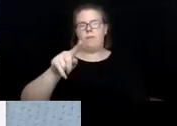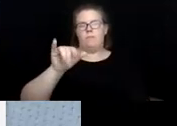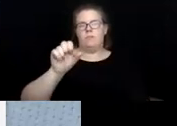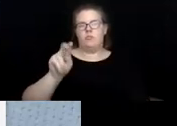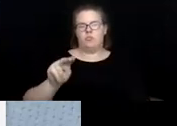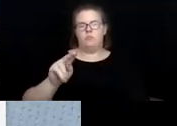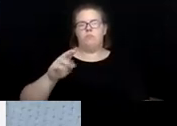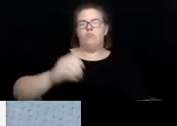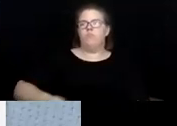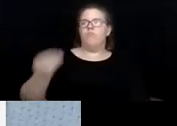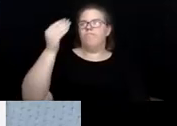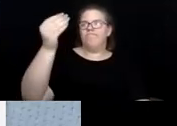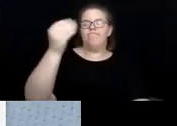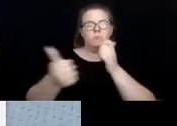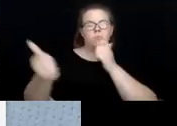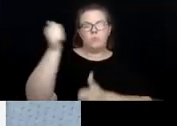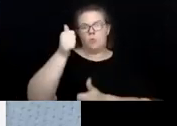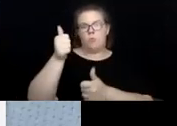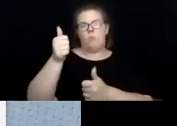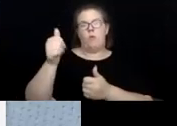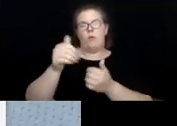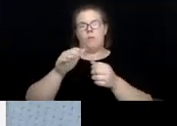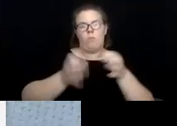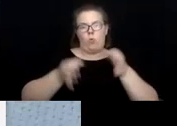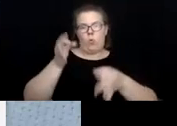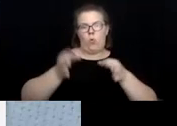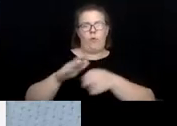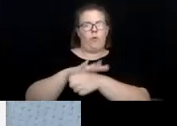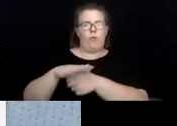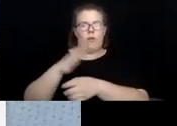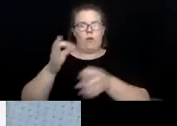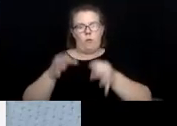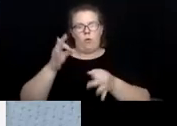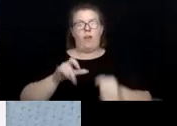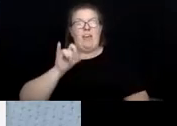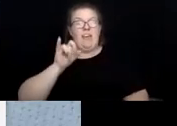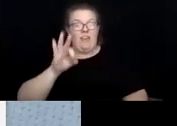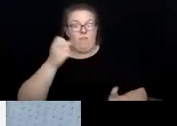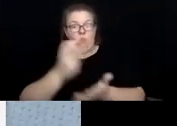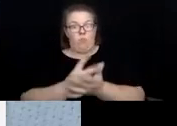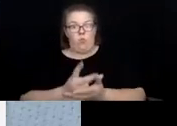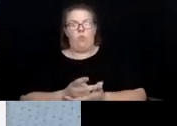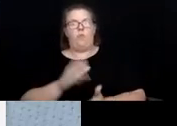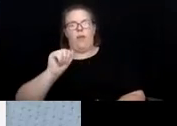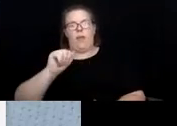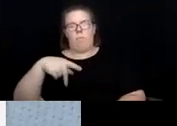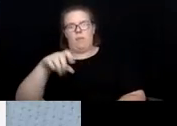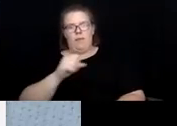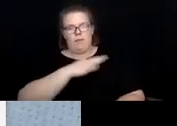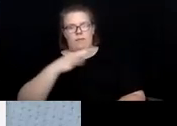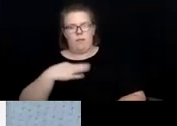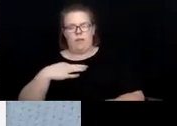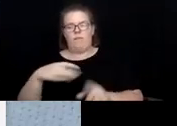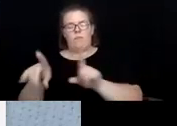granted, authorizes APS APS accompanied by a police officer to go into the person's home